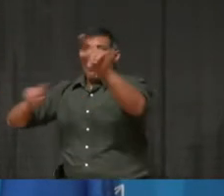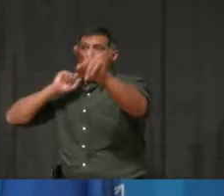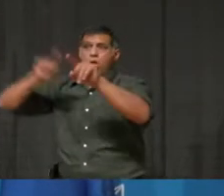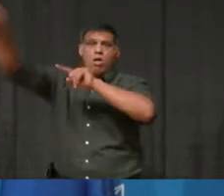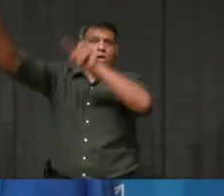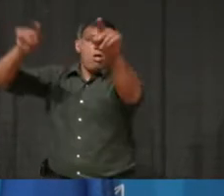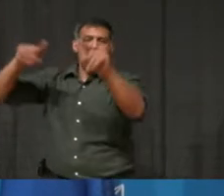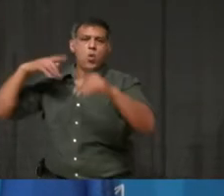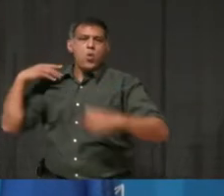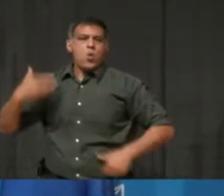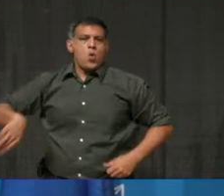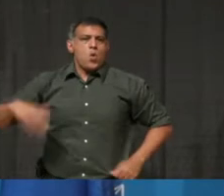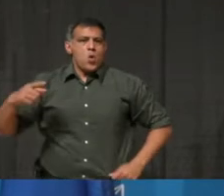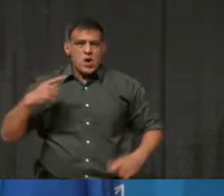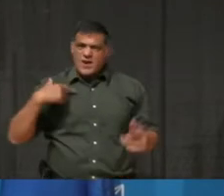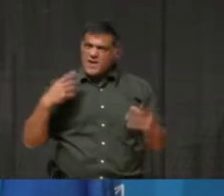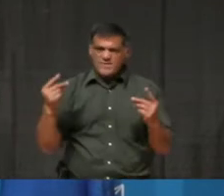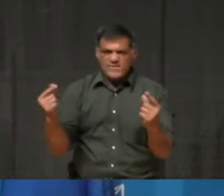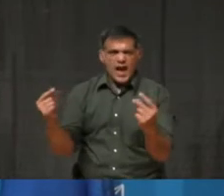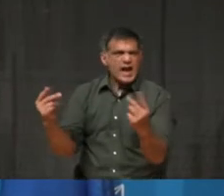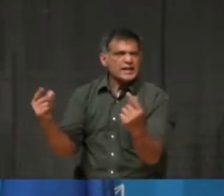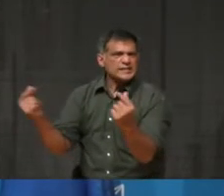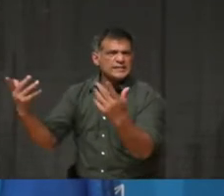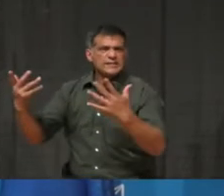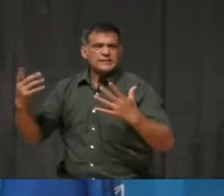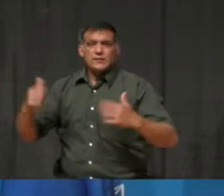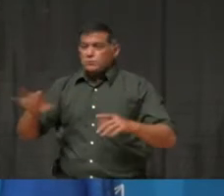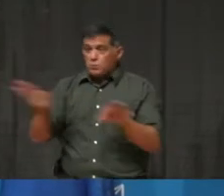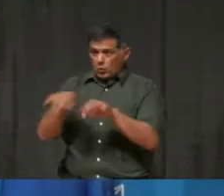save lives and protect our frontline healthcare workers.